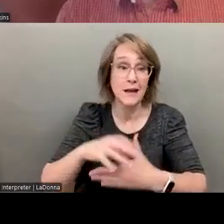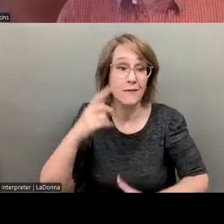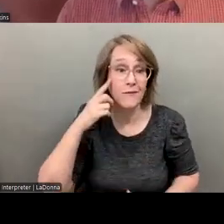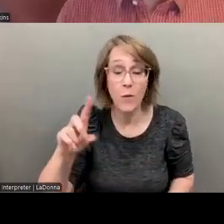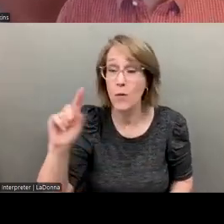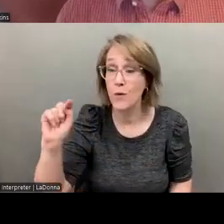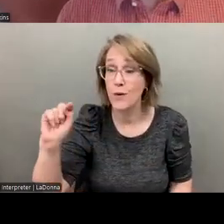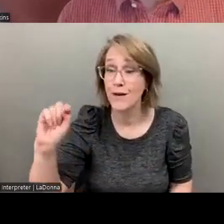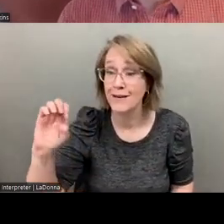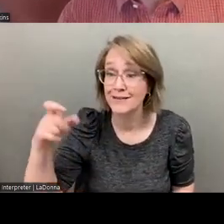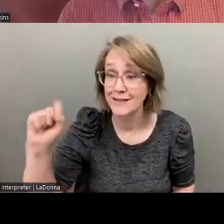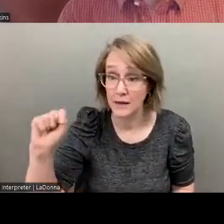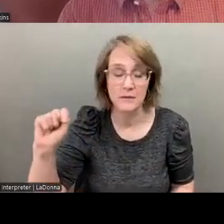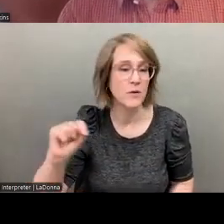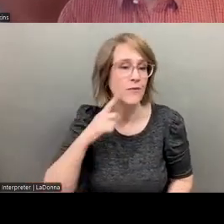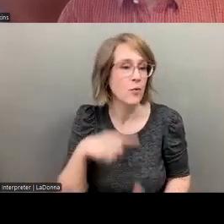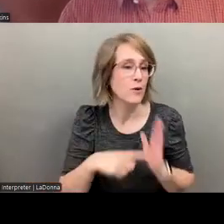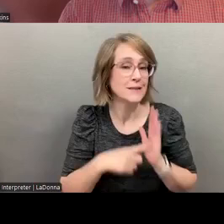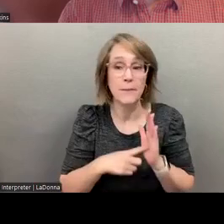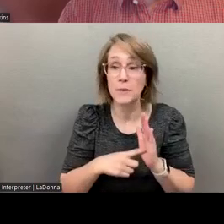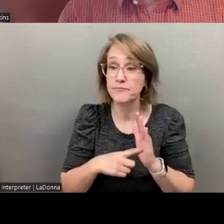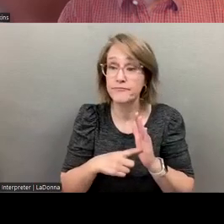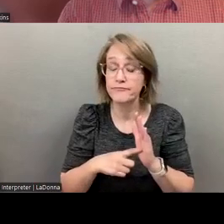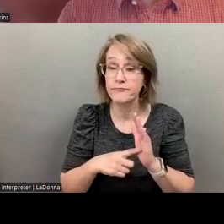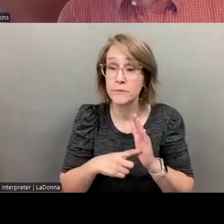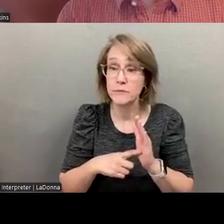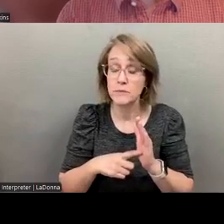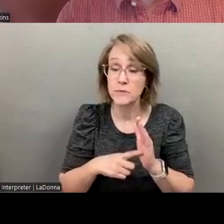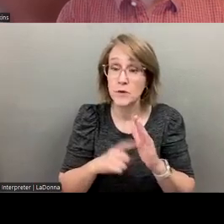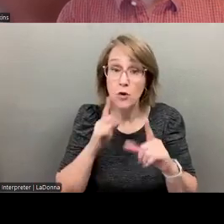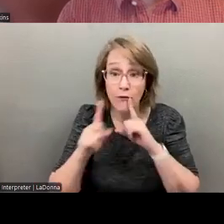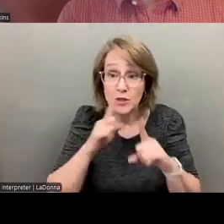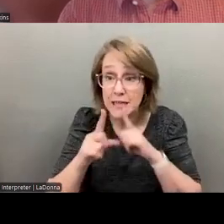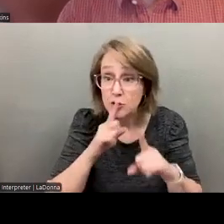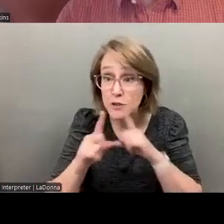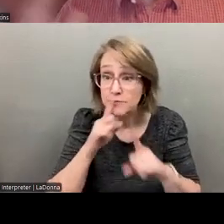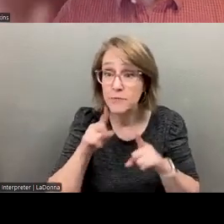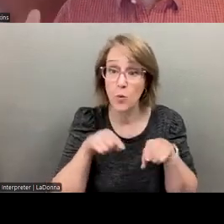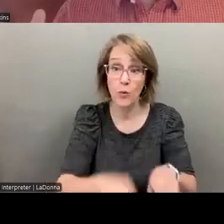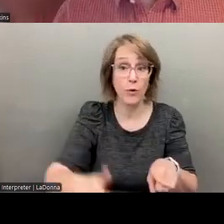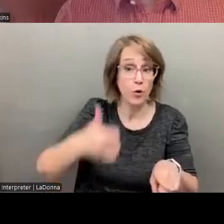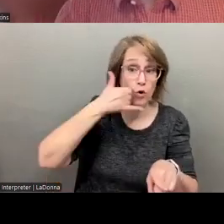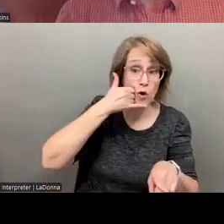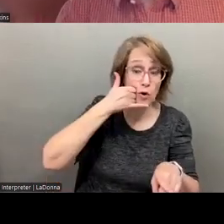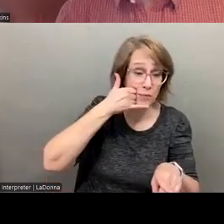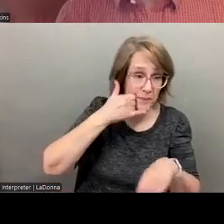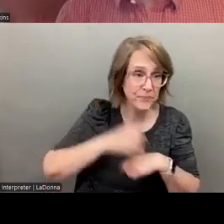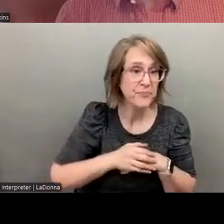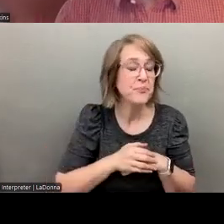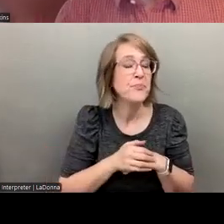conversation such as a, uh, a call taker, uh, help seeker conversation or, or in other settings.